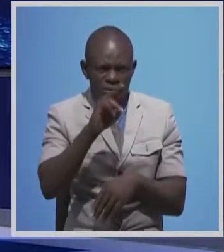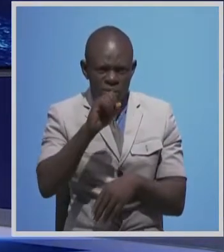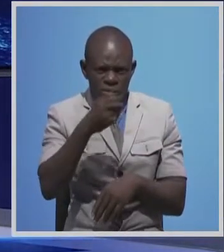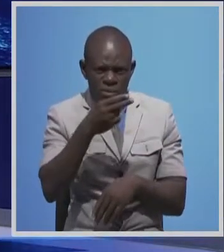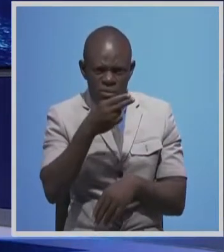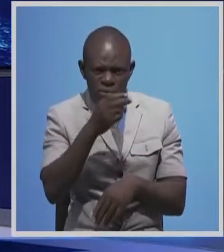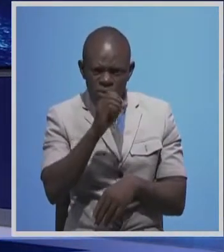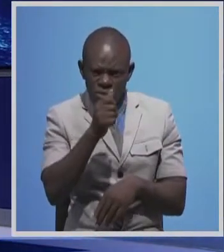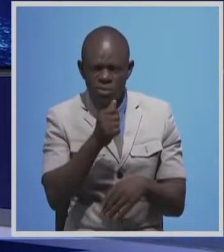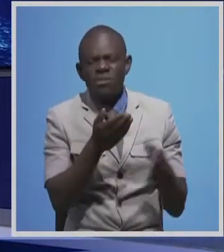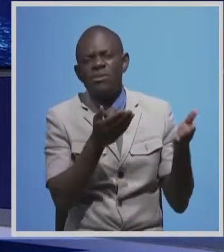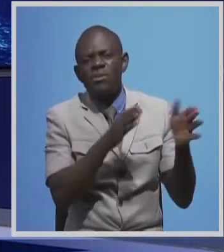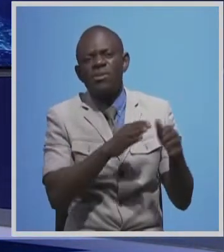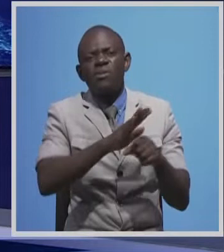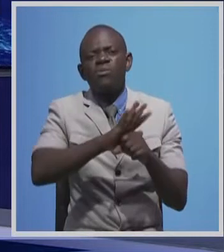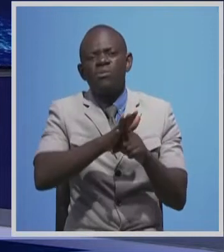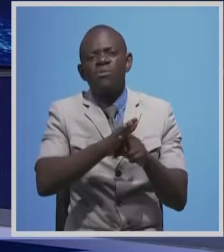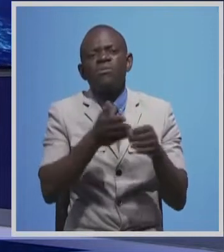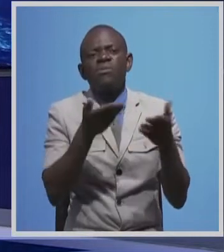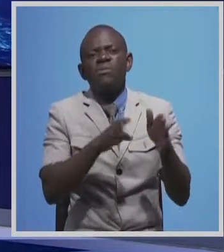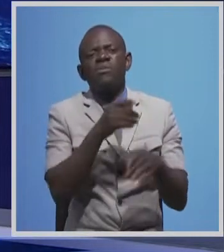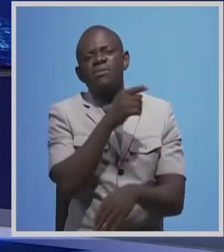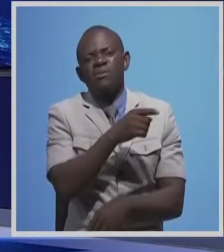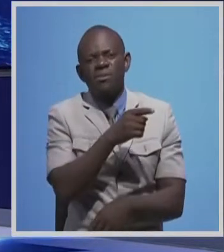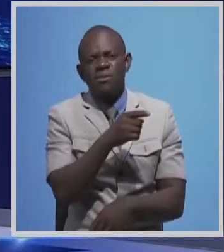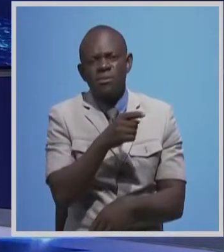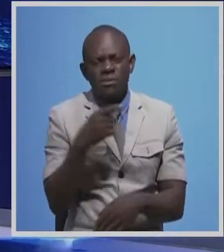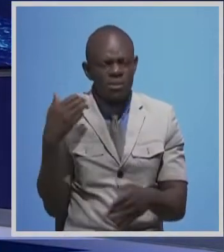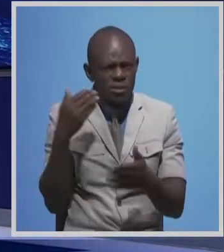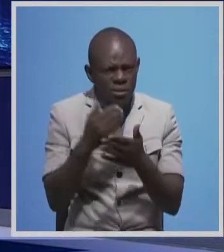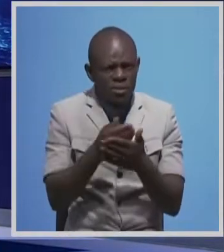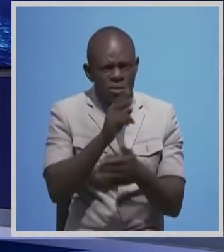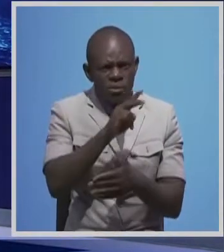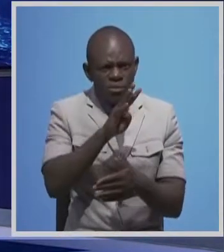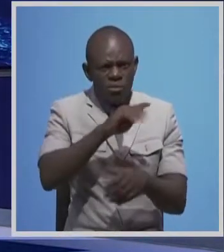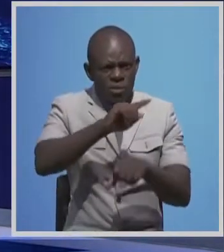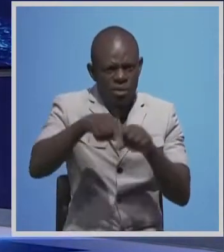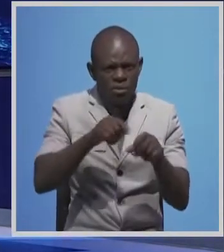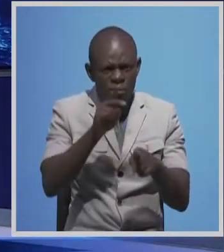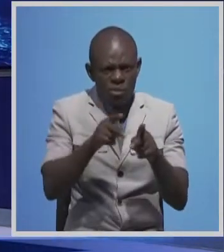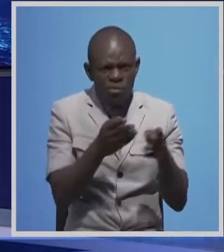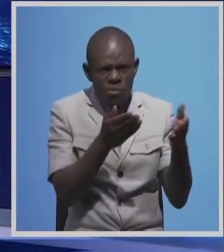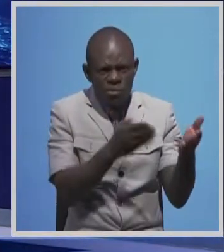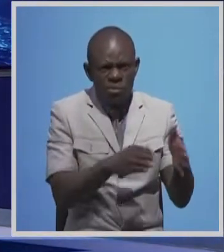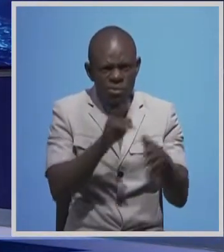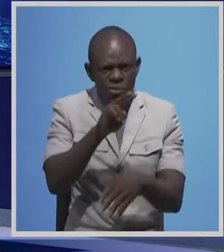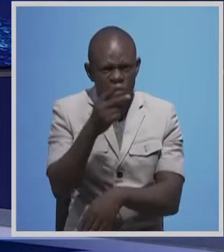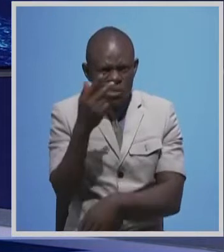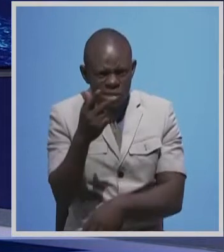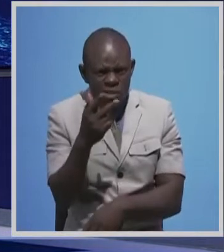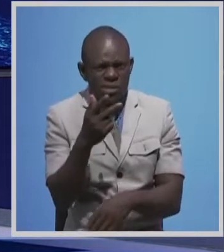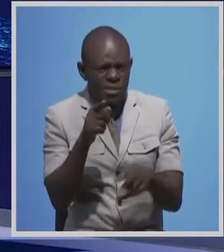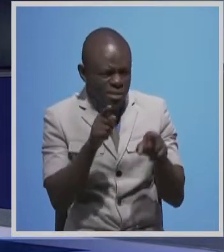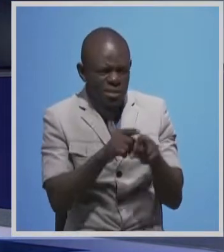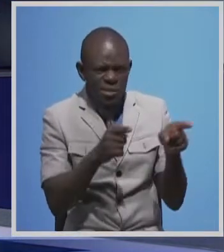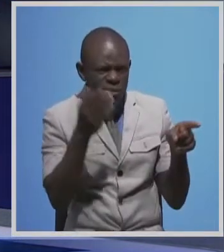Mr. Musosha's death is among the 23 recorded in the country in the last 24 hours. Health Minister Chitalo Chilufia has confirmed the death of the former